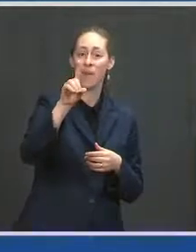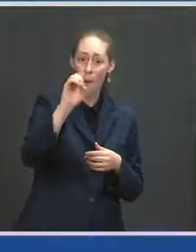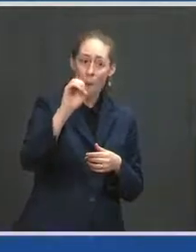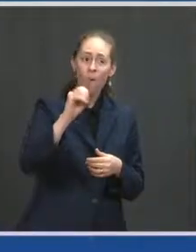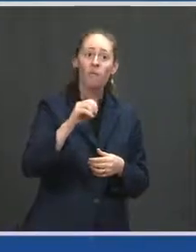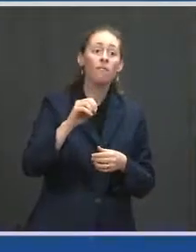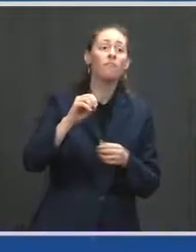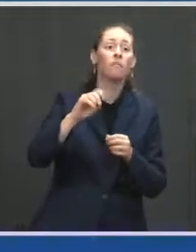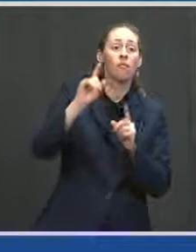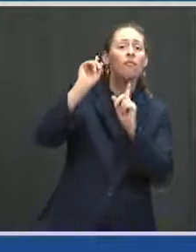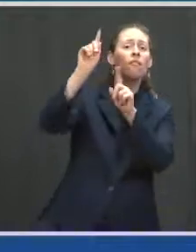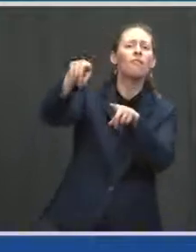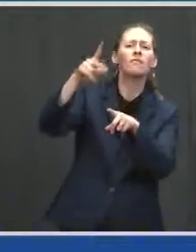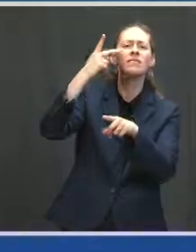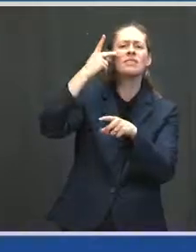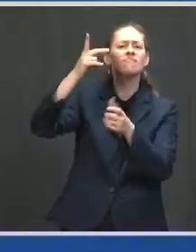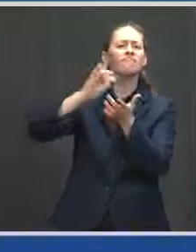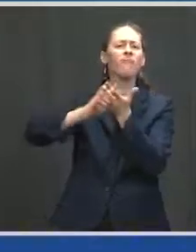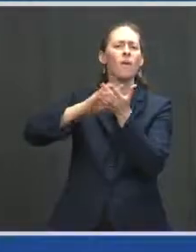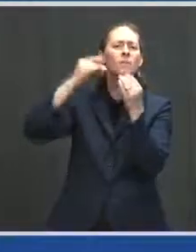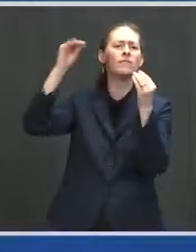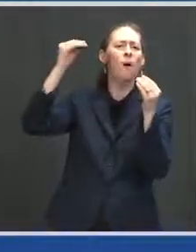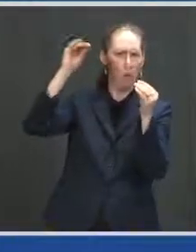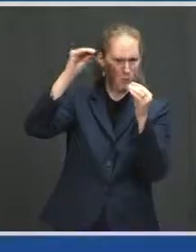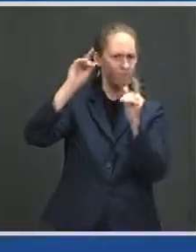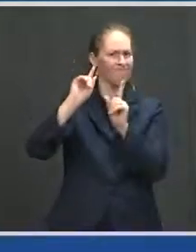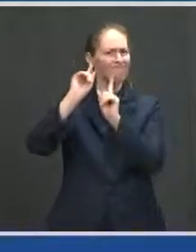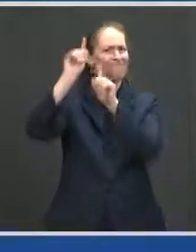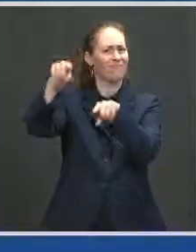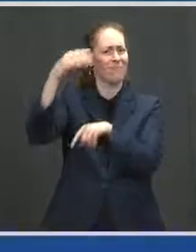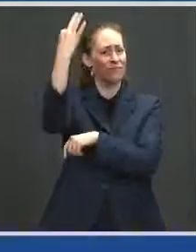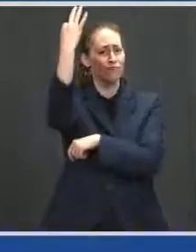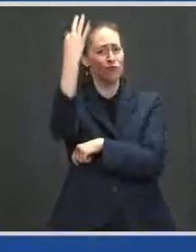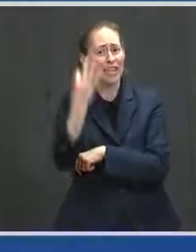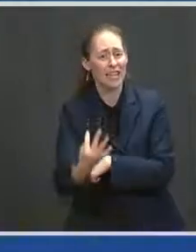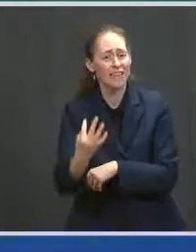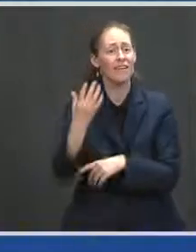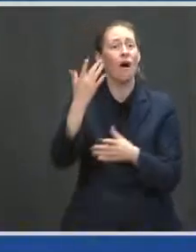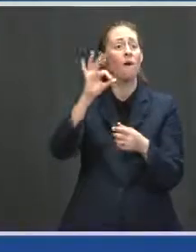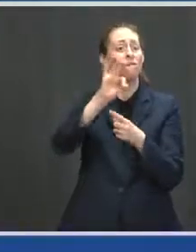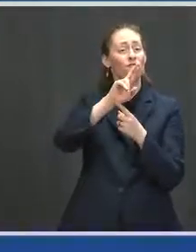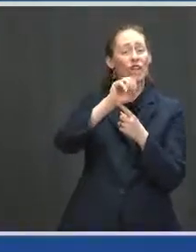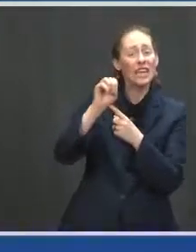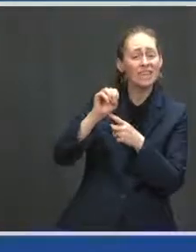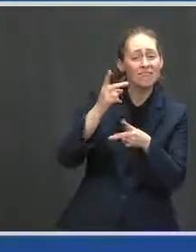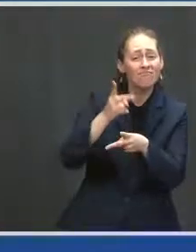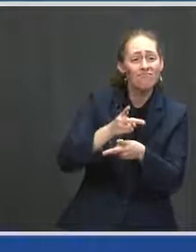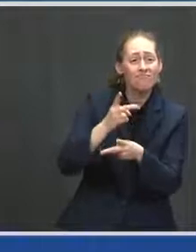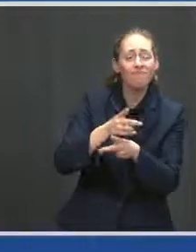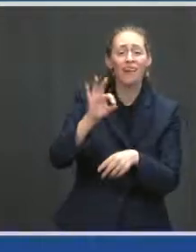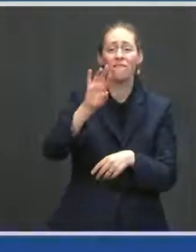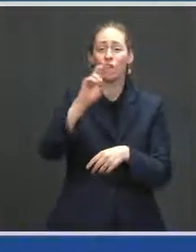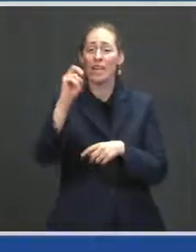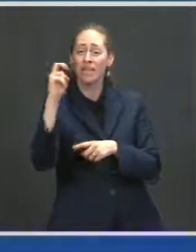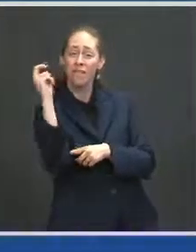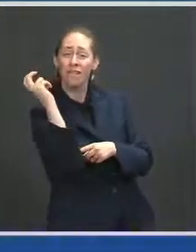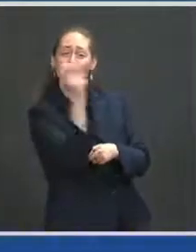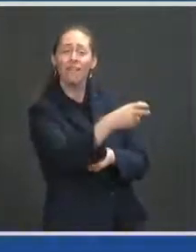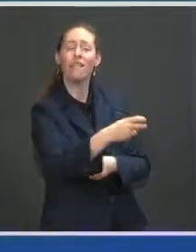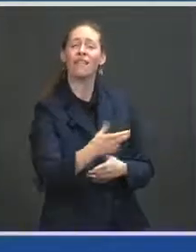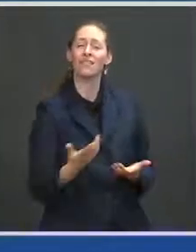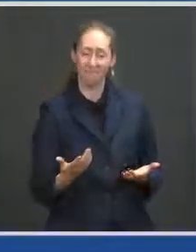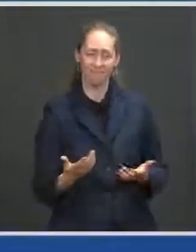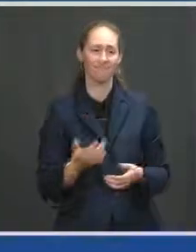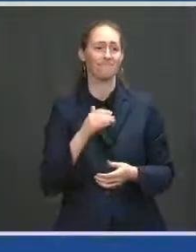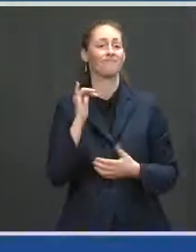walk-up shots that are available. Free childcare, free rides, free shots. Second, we're going to